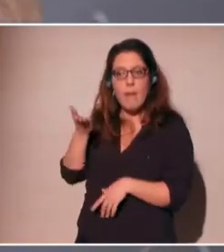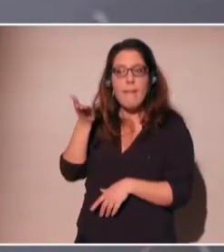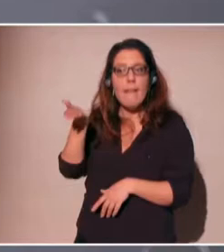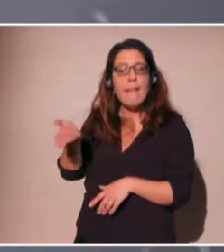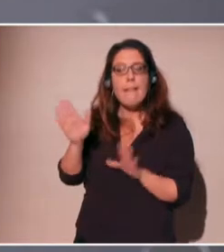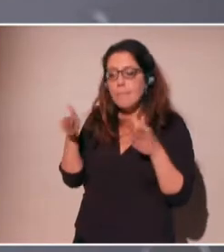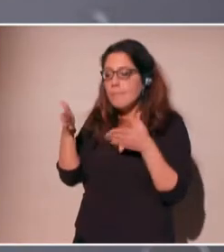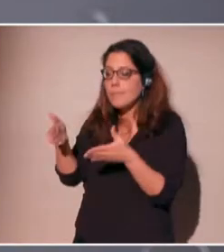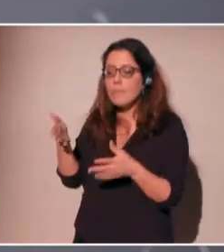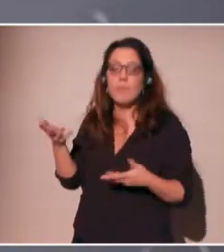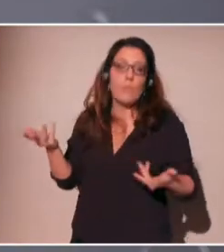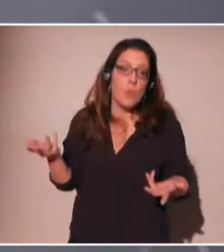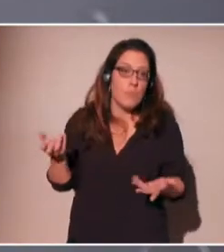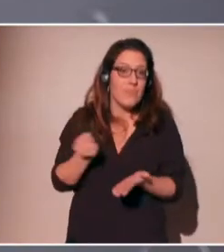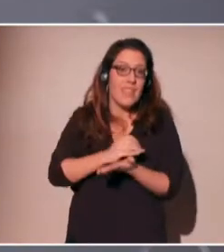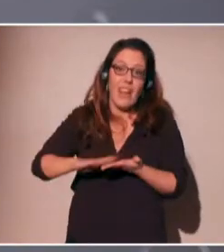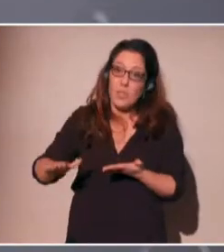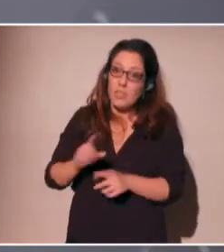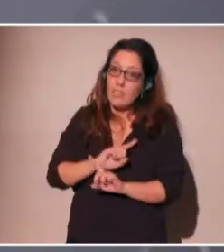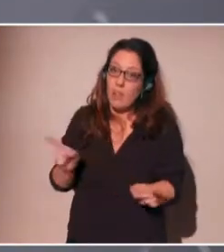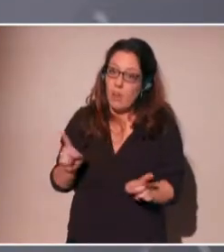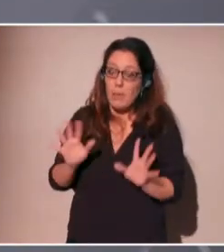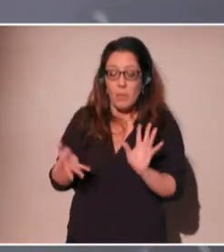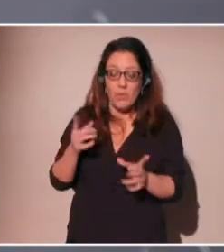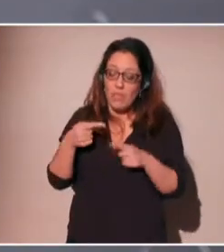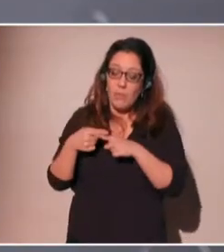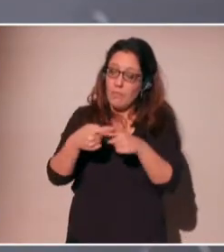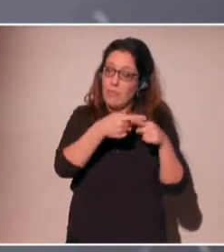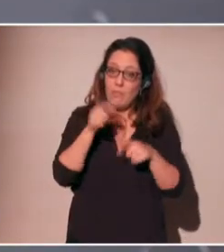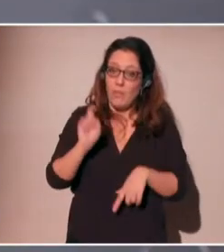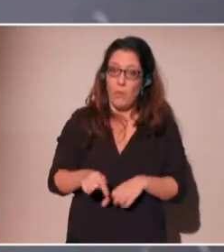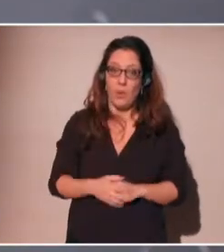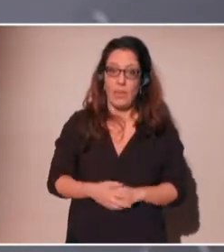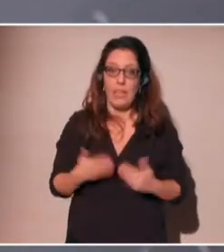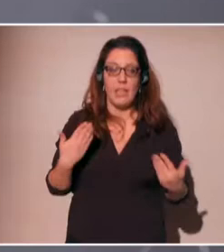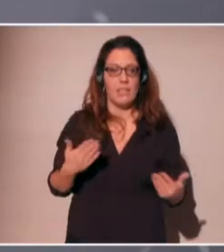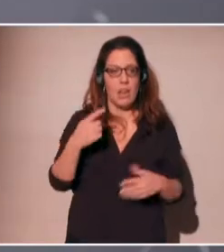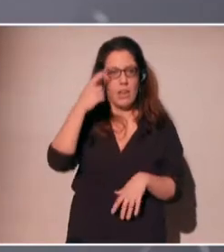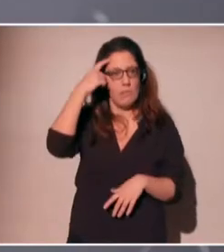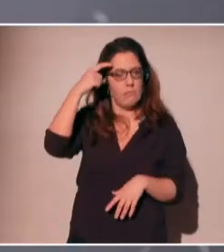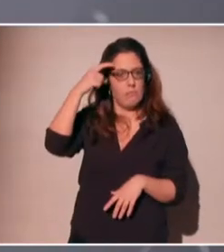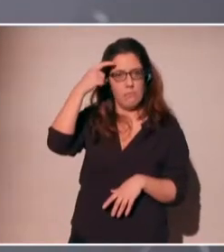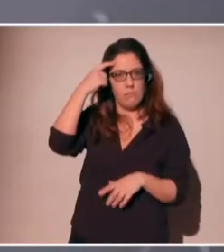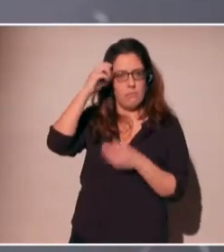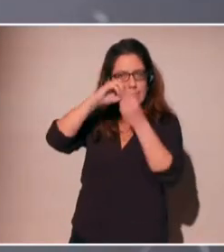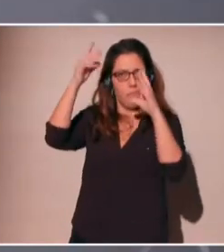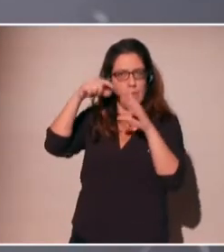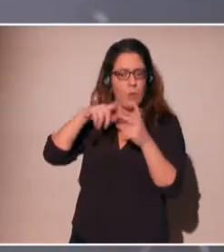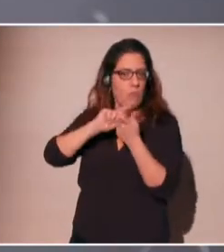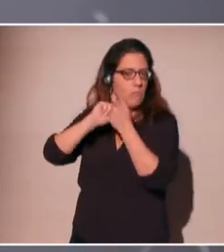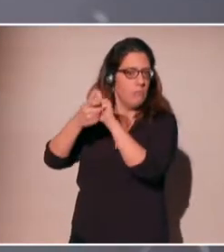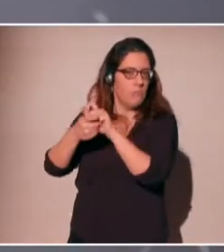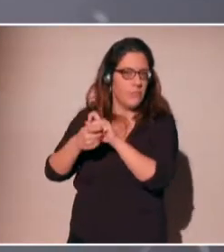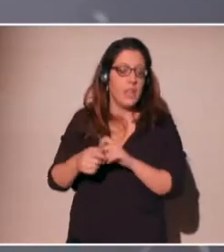people's lives. Now, when we're dealing with this sort of data, we would say it's maybe not free data, but you might have to share them. Now,